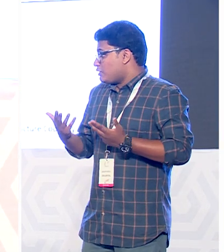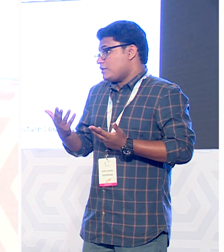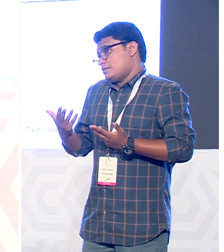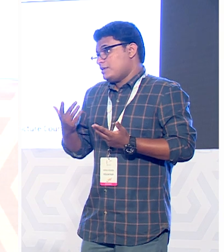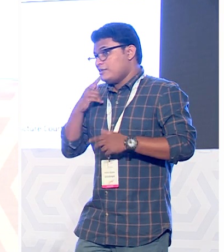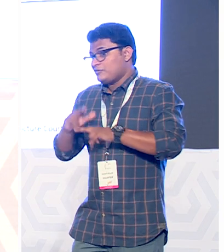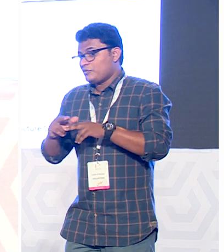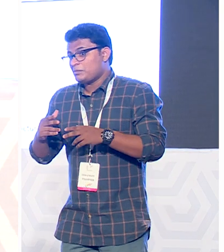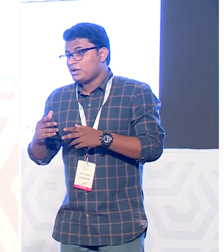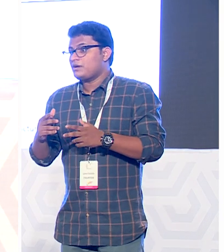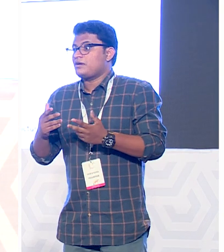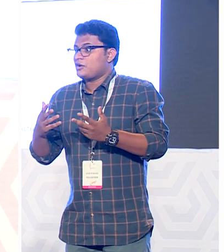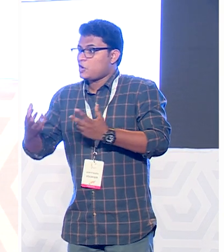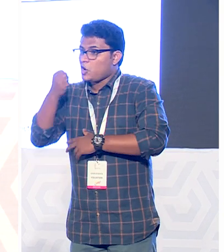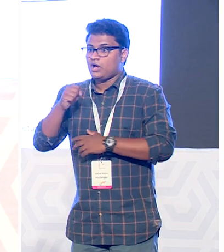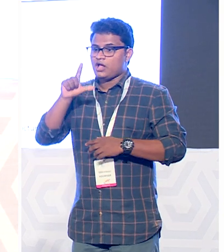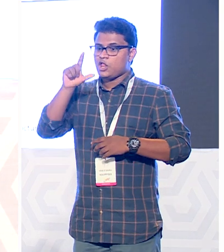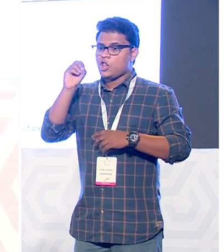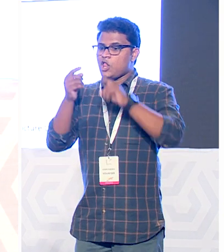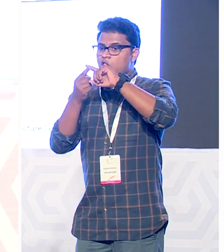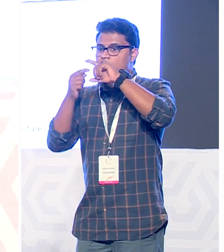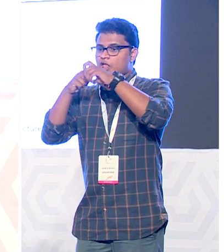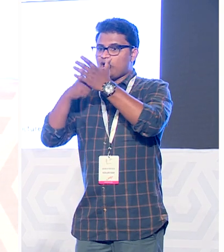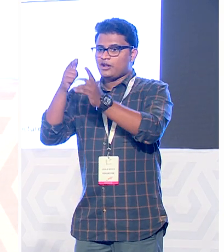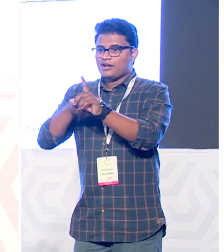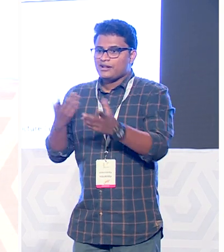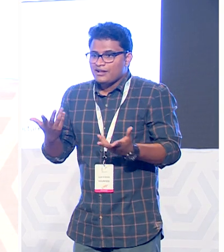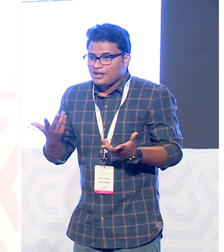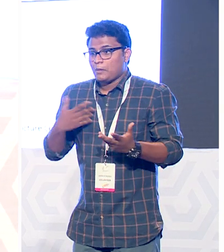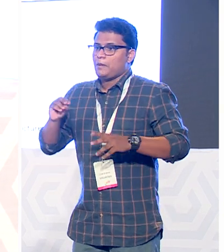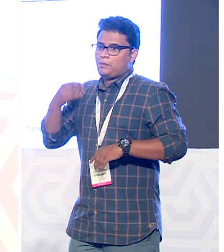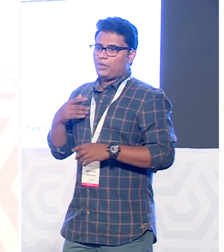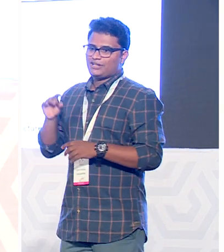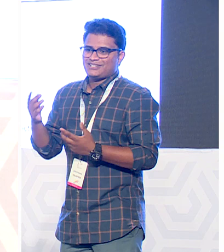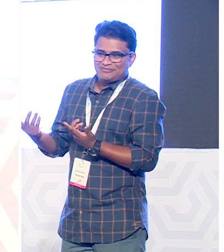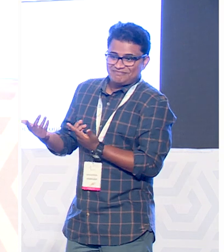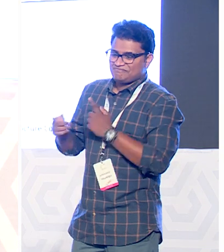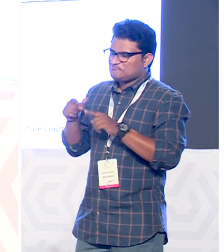be better chances but here I am with ataxia instead